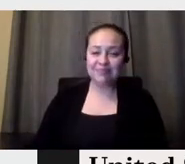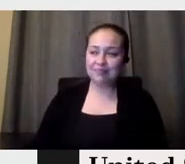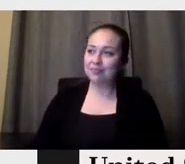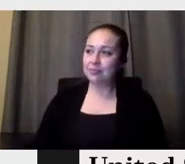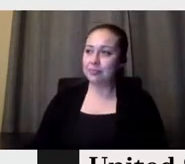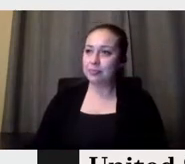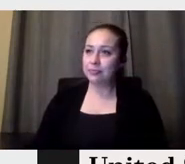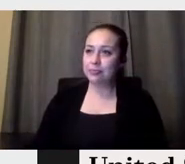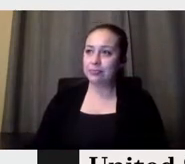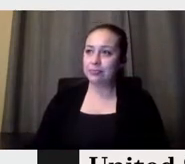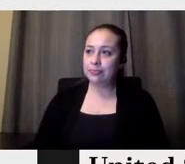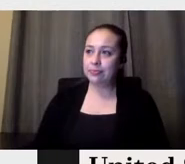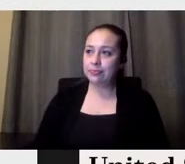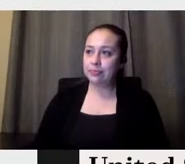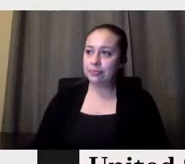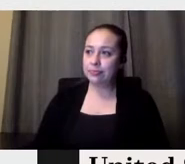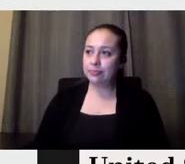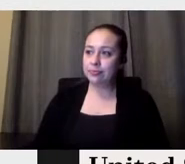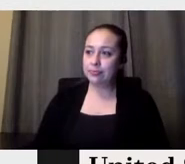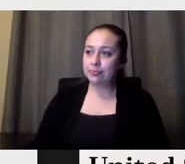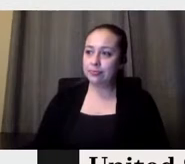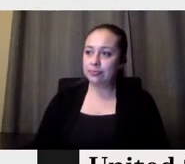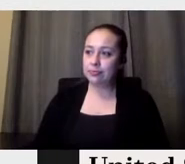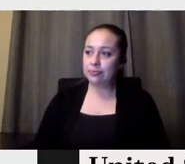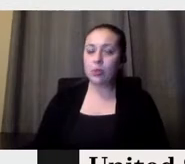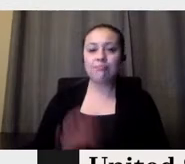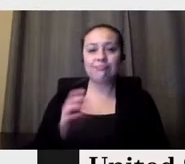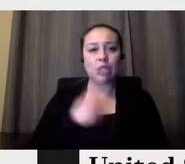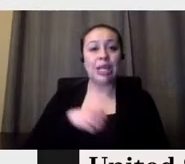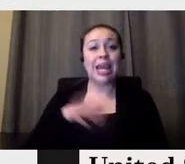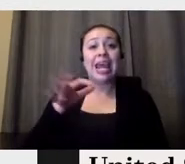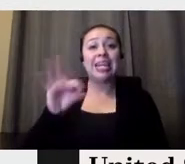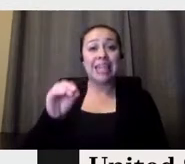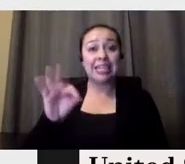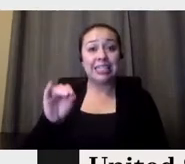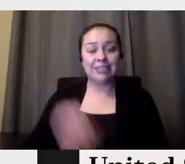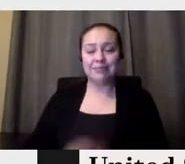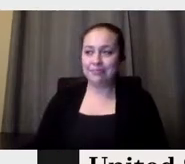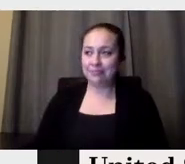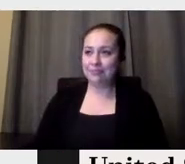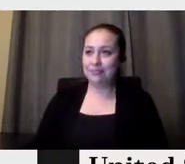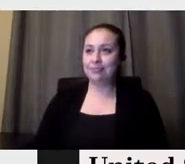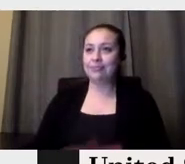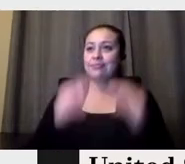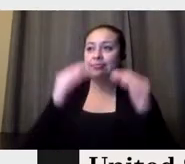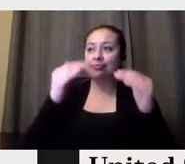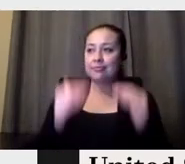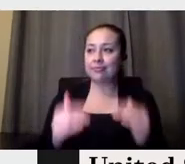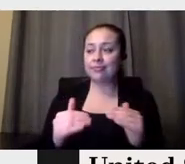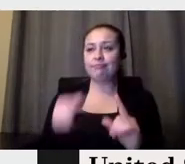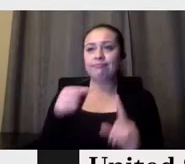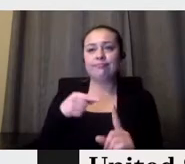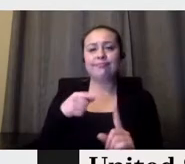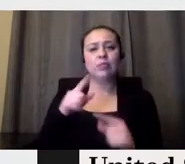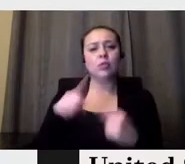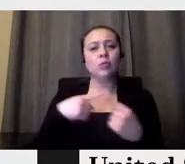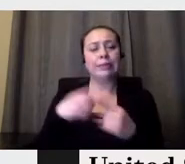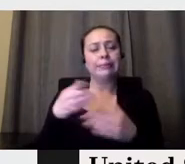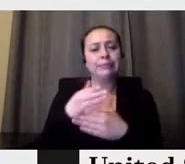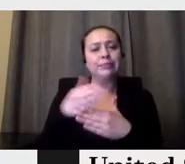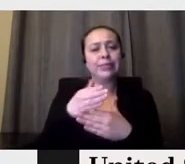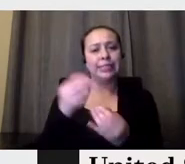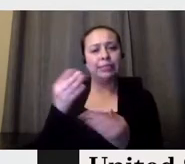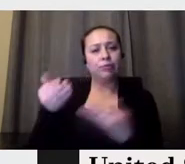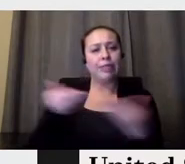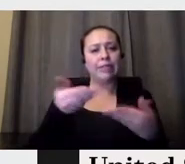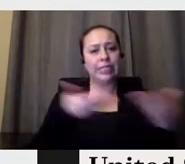And one thing that I would like to mention is when we share invitations, which I was liking to,